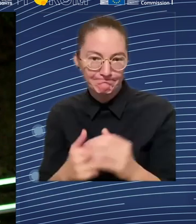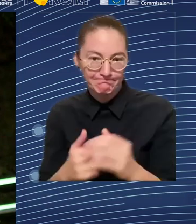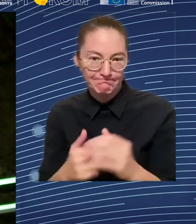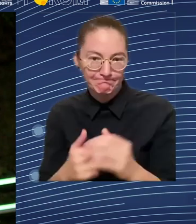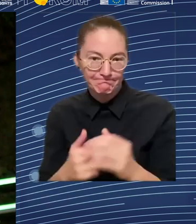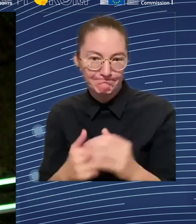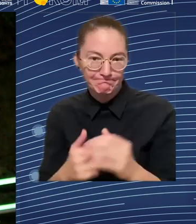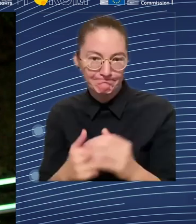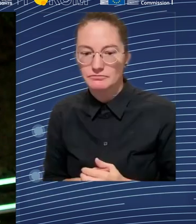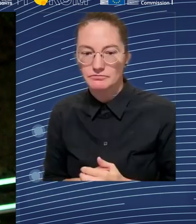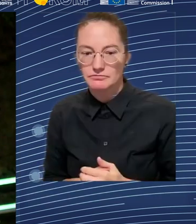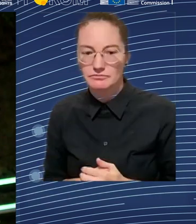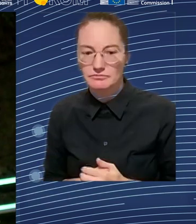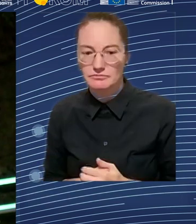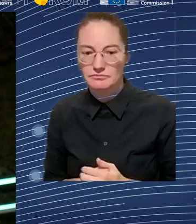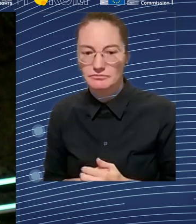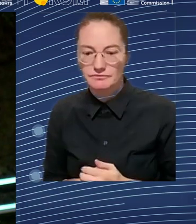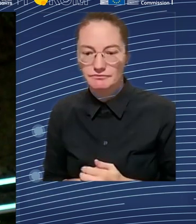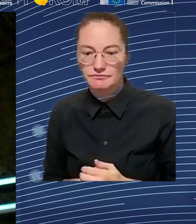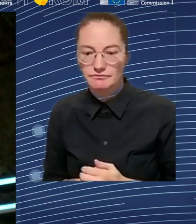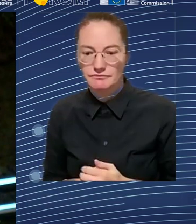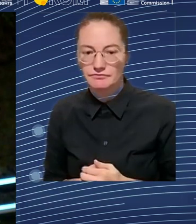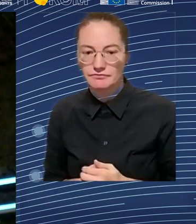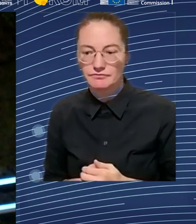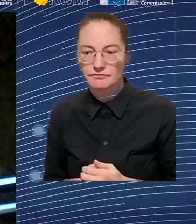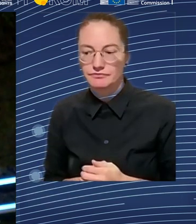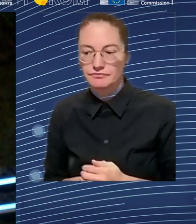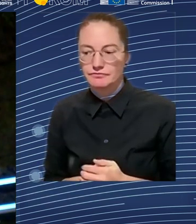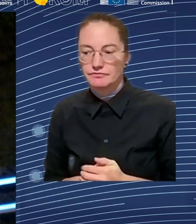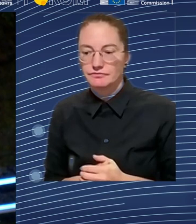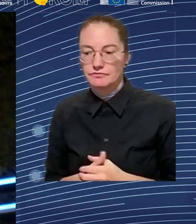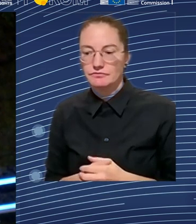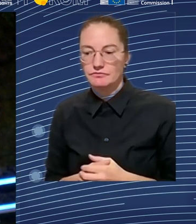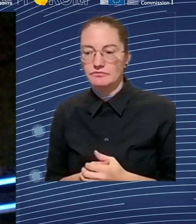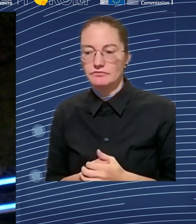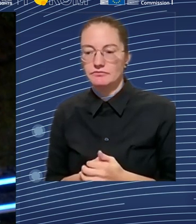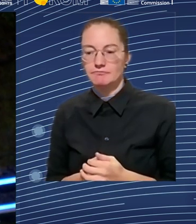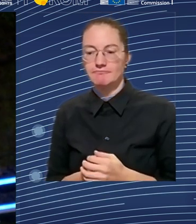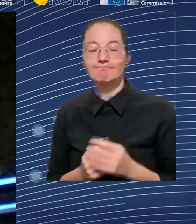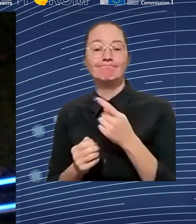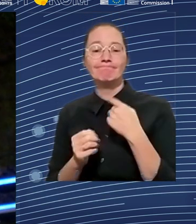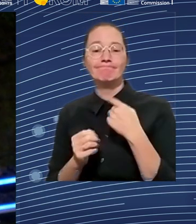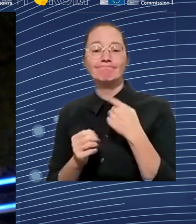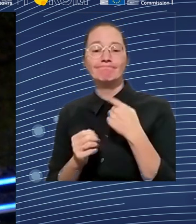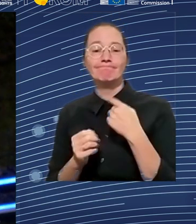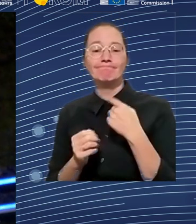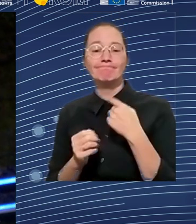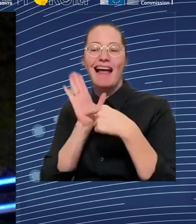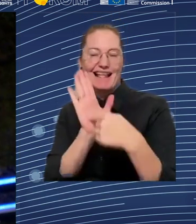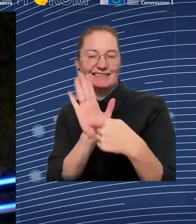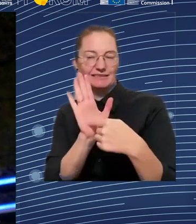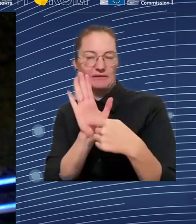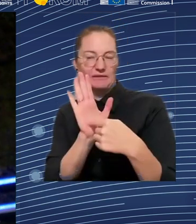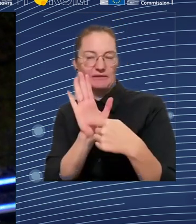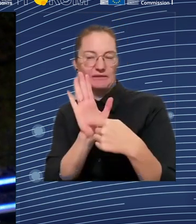upon other areas like in, I think, in Denmark, for example, in Switzerland, they've always had this modular system